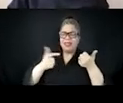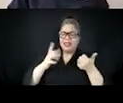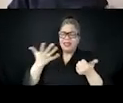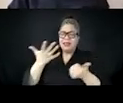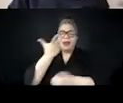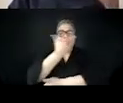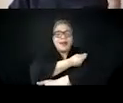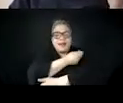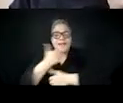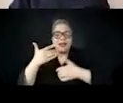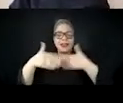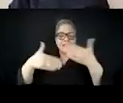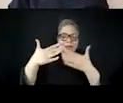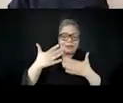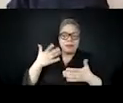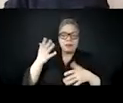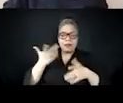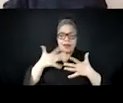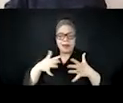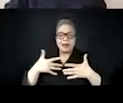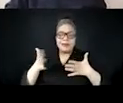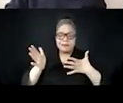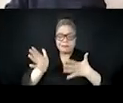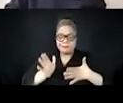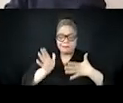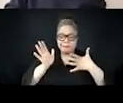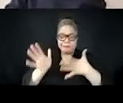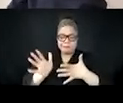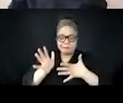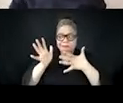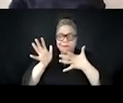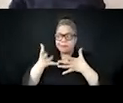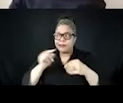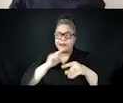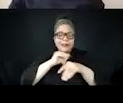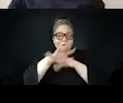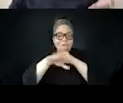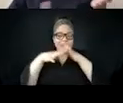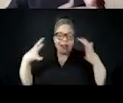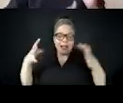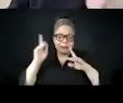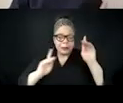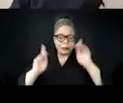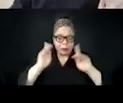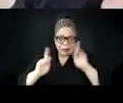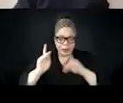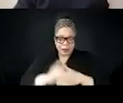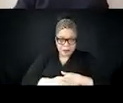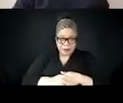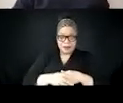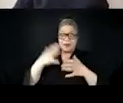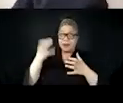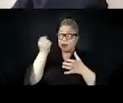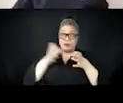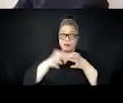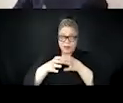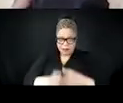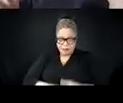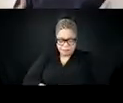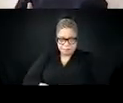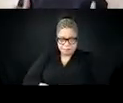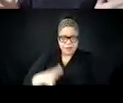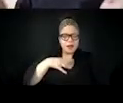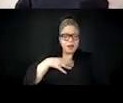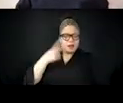Um, and then our political voices and movements. And I see that as distinct from like this more democratic establishment, but